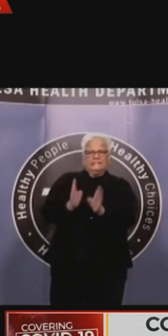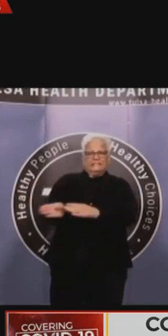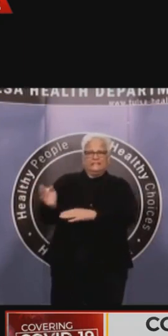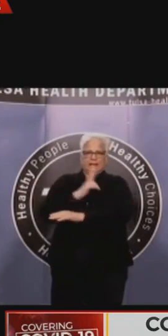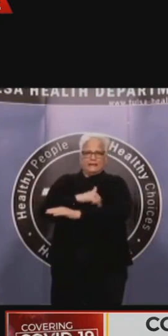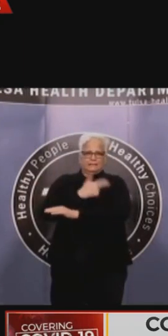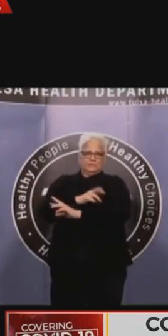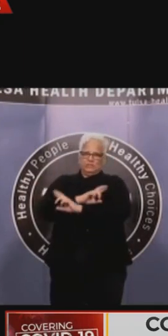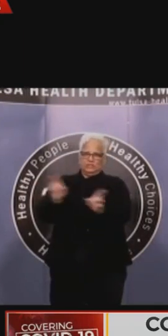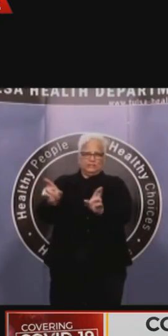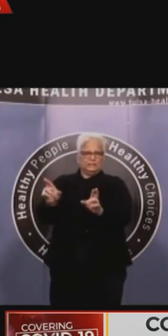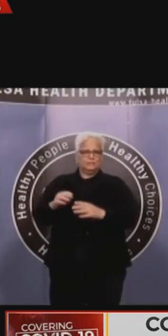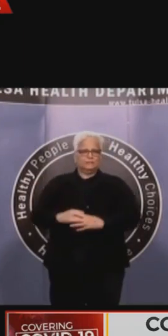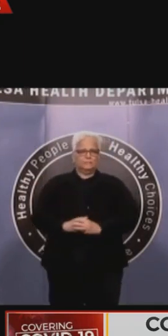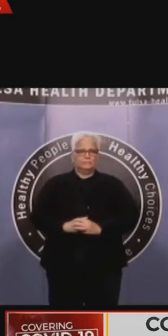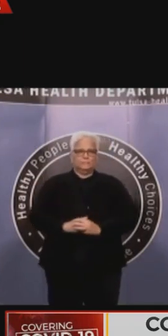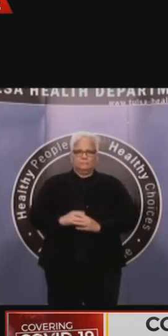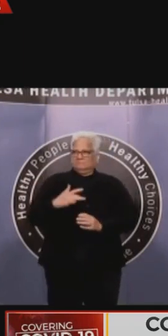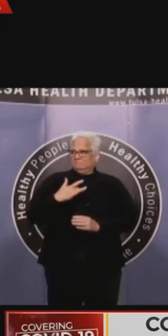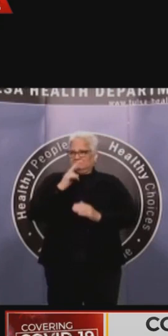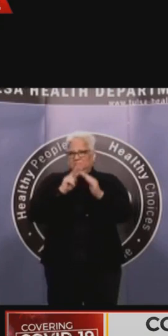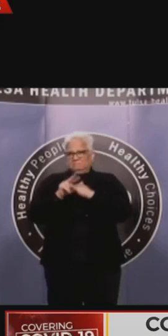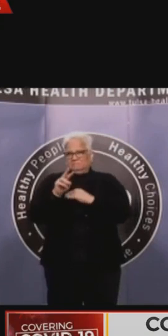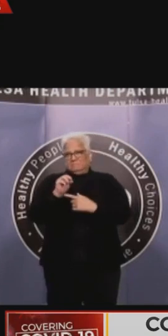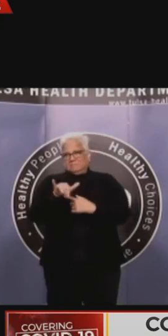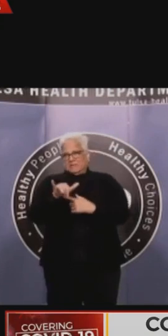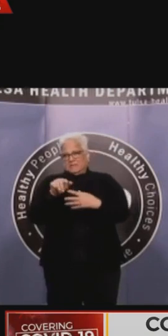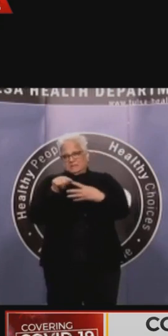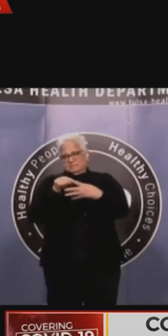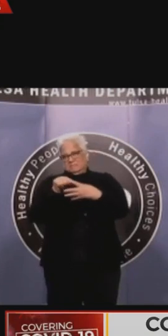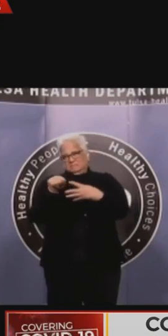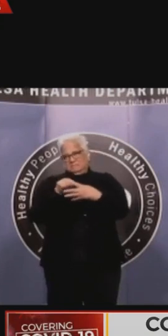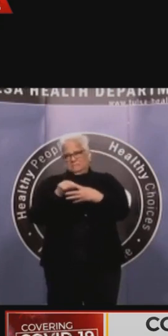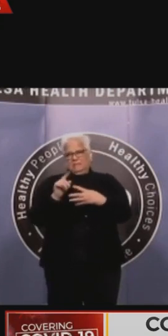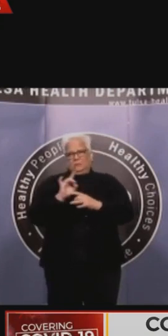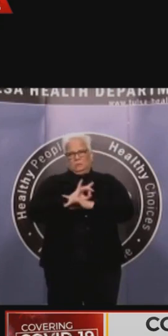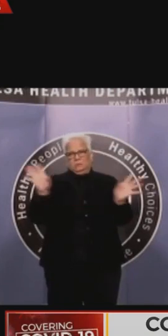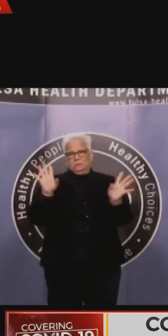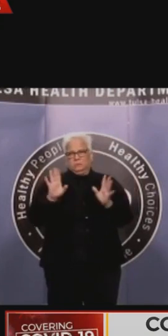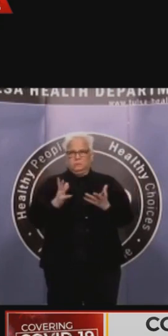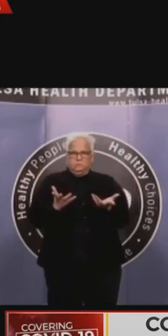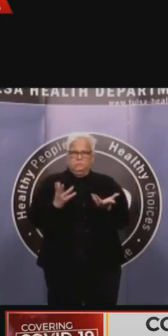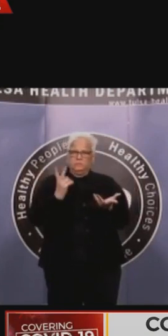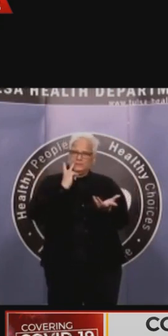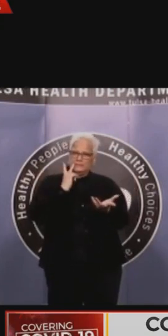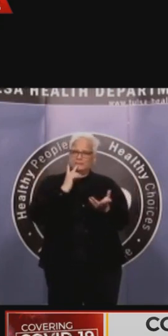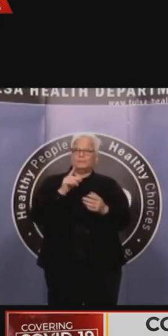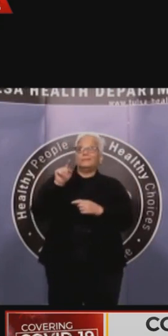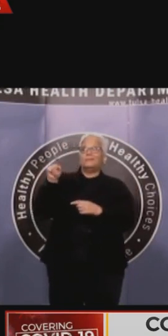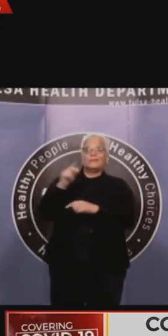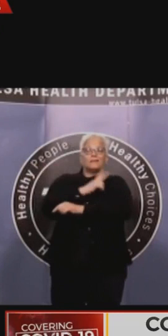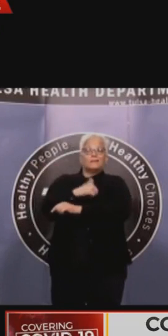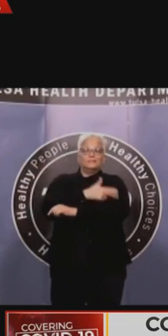for everyone who needs the most severe medical treatment to be able to receive it. Now, the